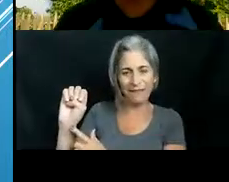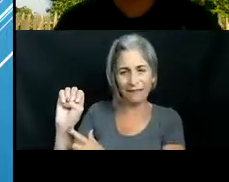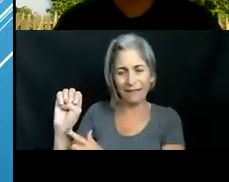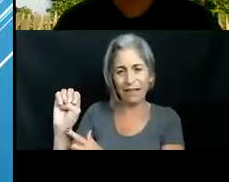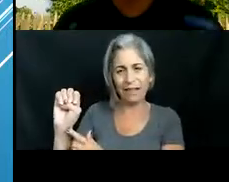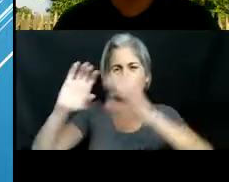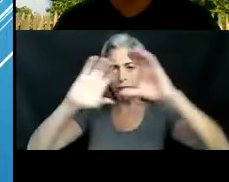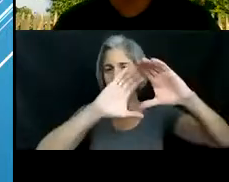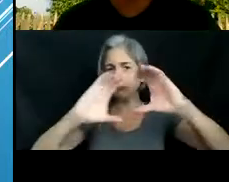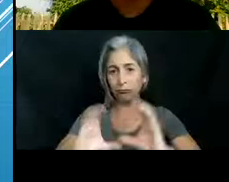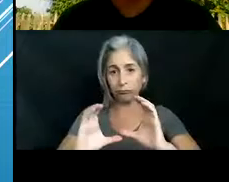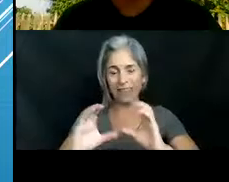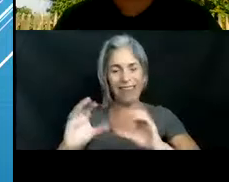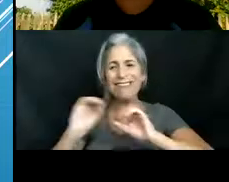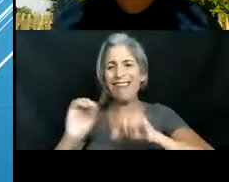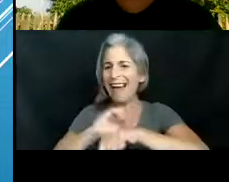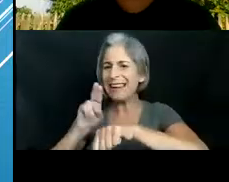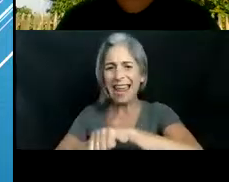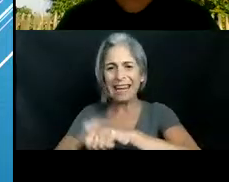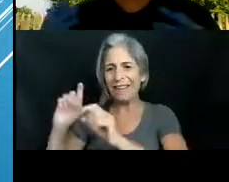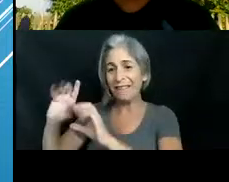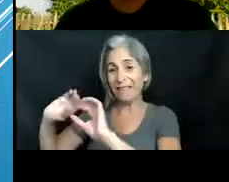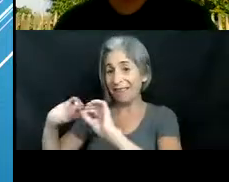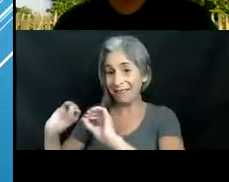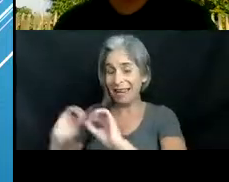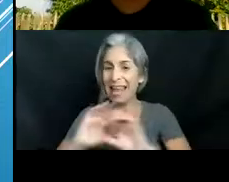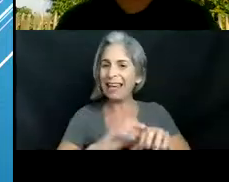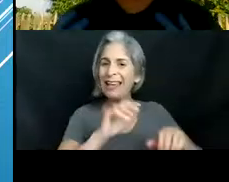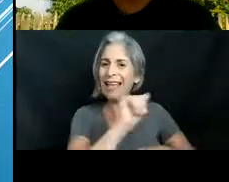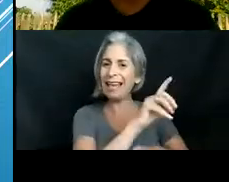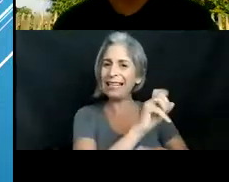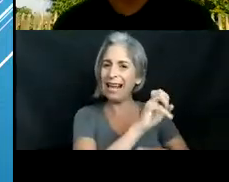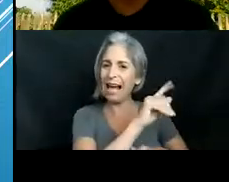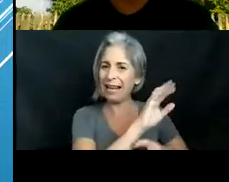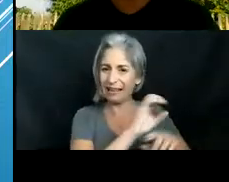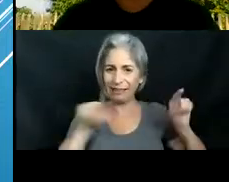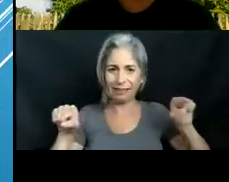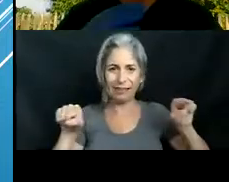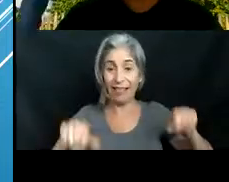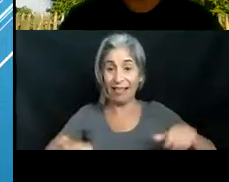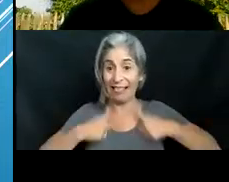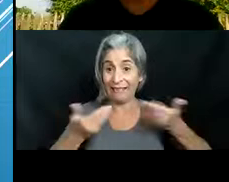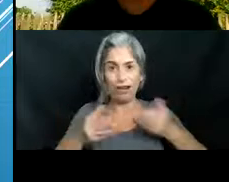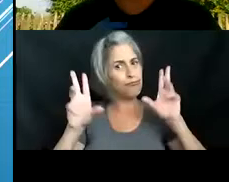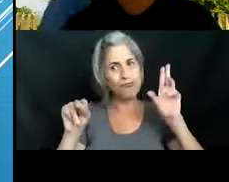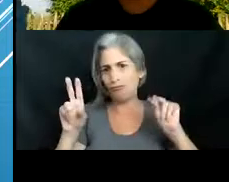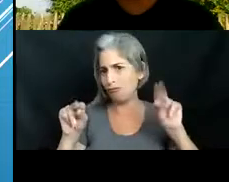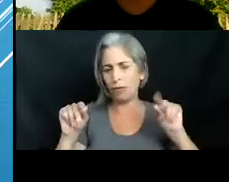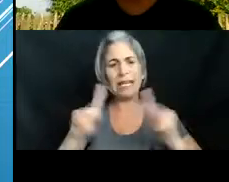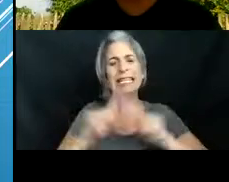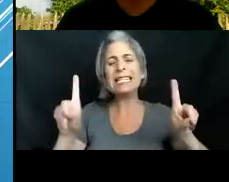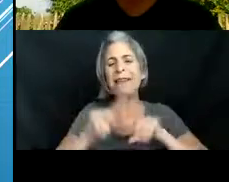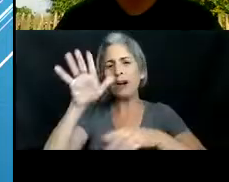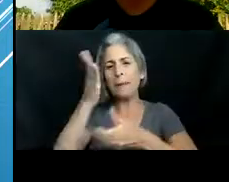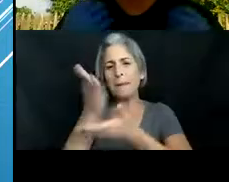called non-native and exotic um they don't live here they aren't from here um they are from a different region a different